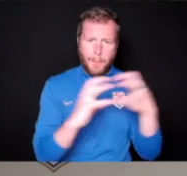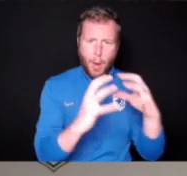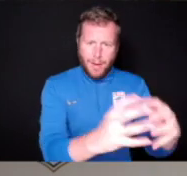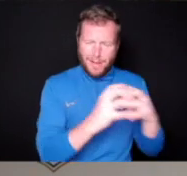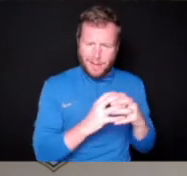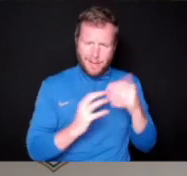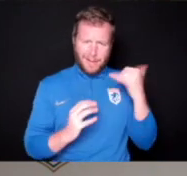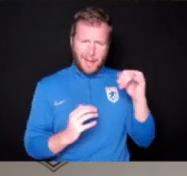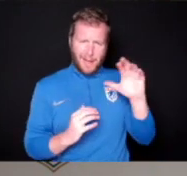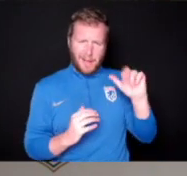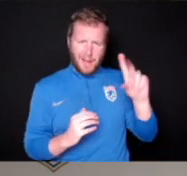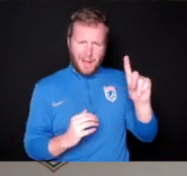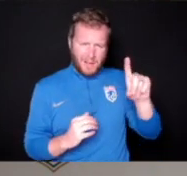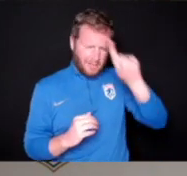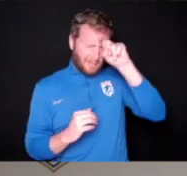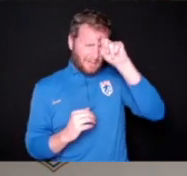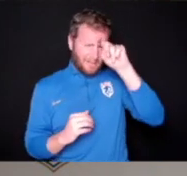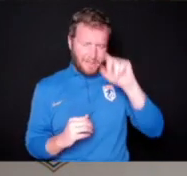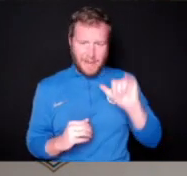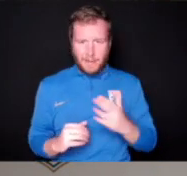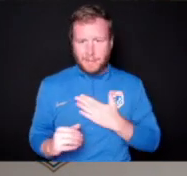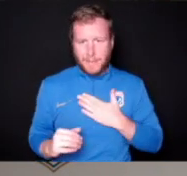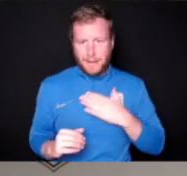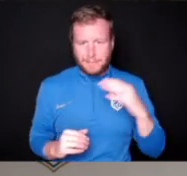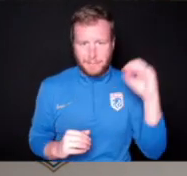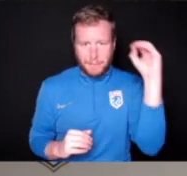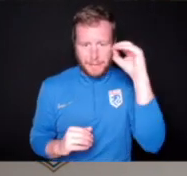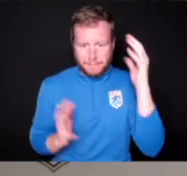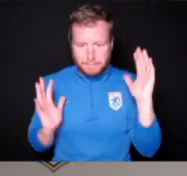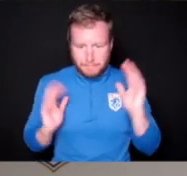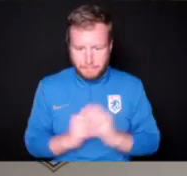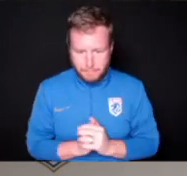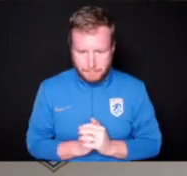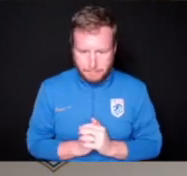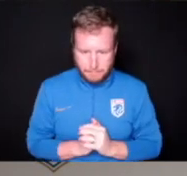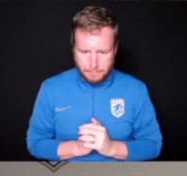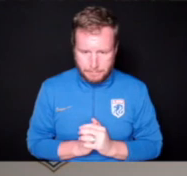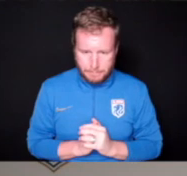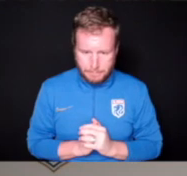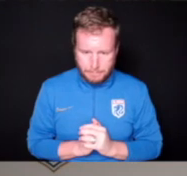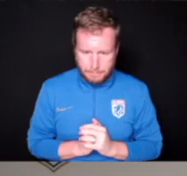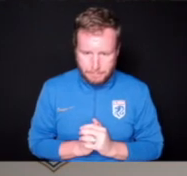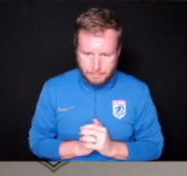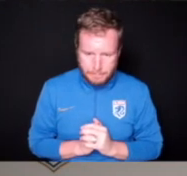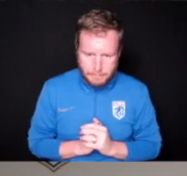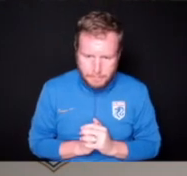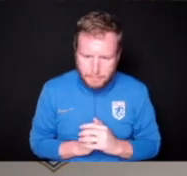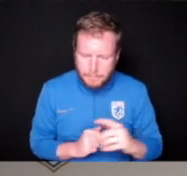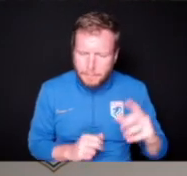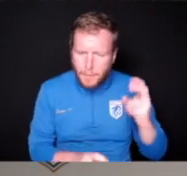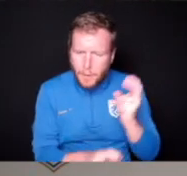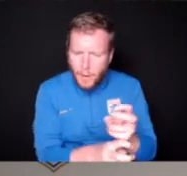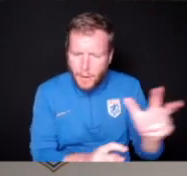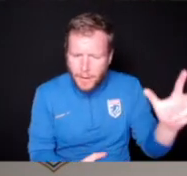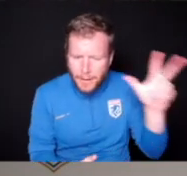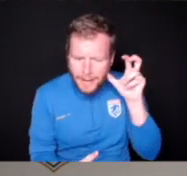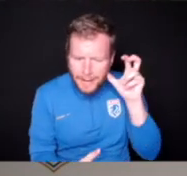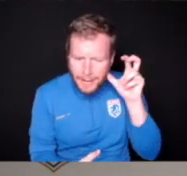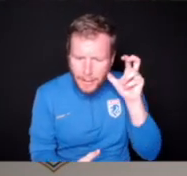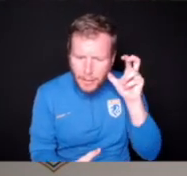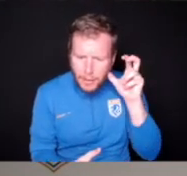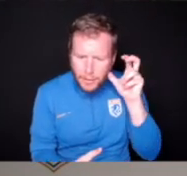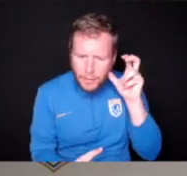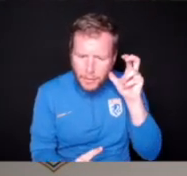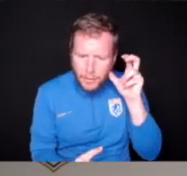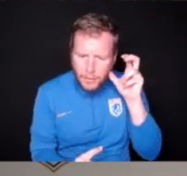That was all I thought. Thanks, Aisha. And then Jada has a question. It's the team appeared shell-shocked after the first goal. Do you agree with that? And what adjustments did you make up